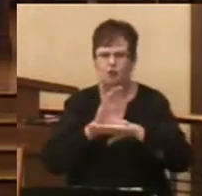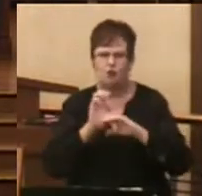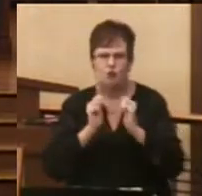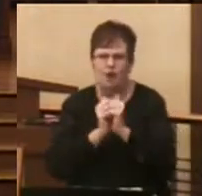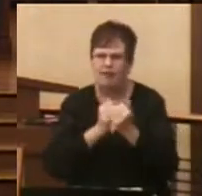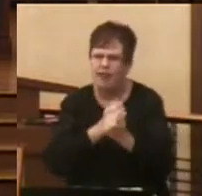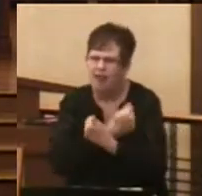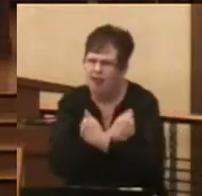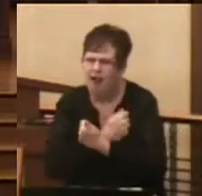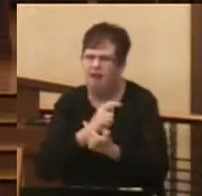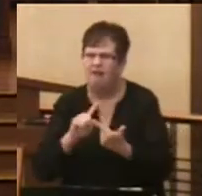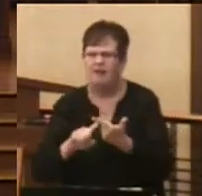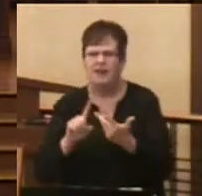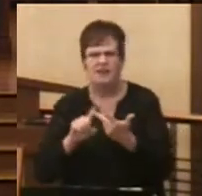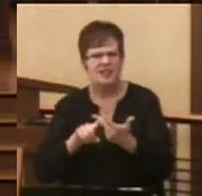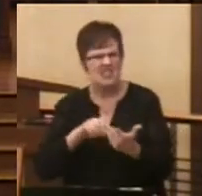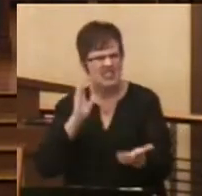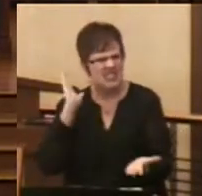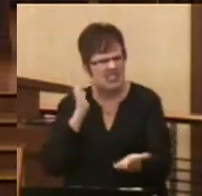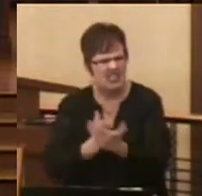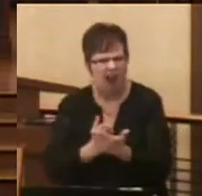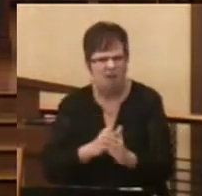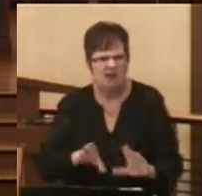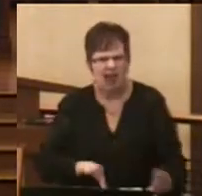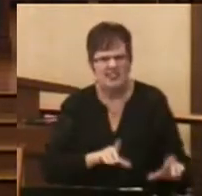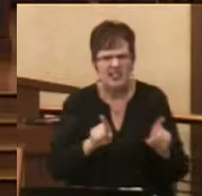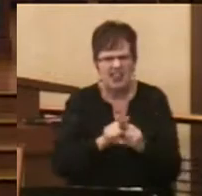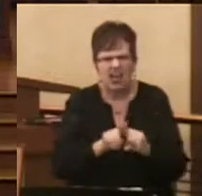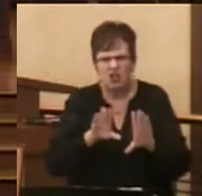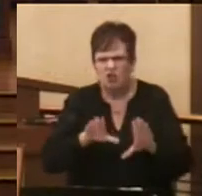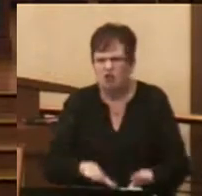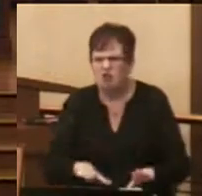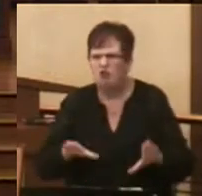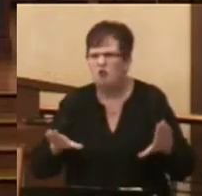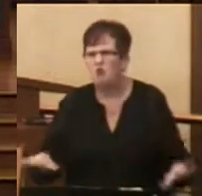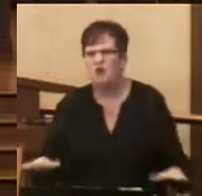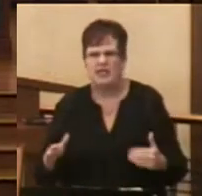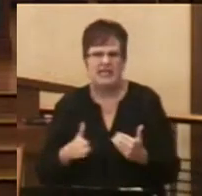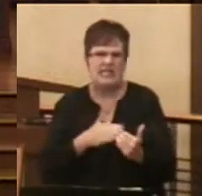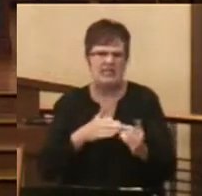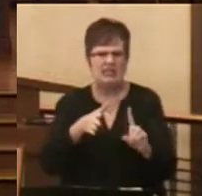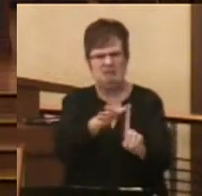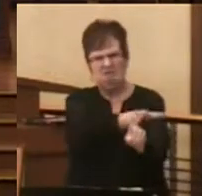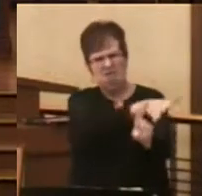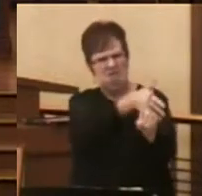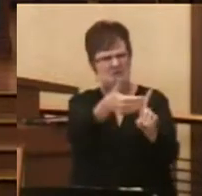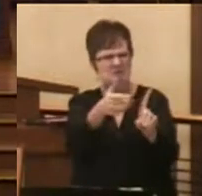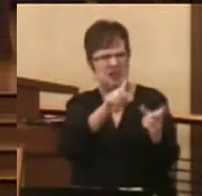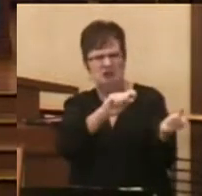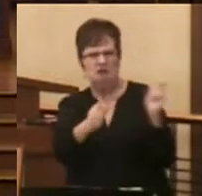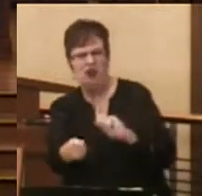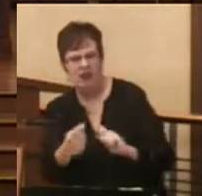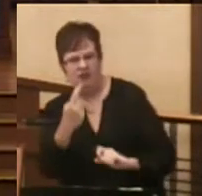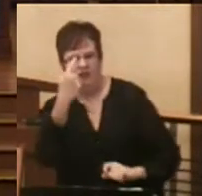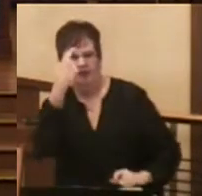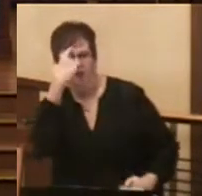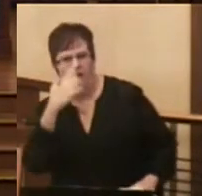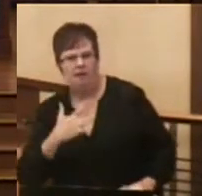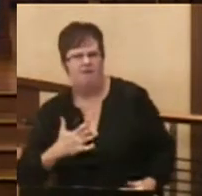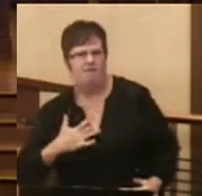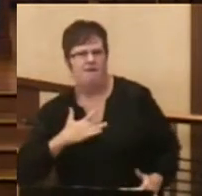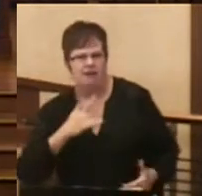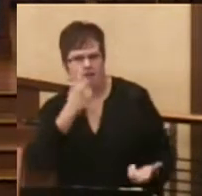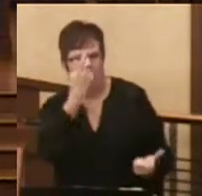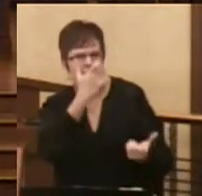We are to stop being children who are so easily swayed to and fro by trickery and